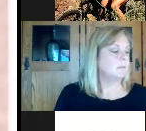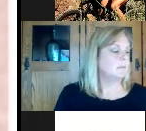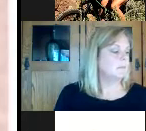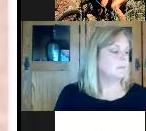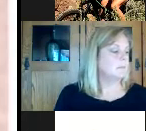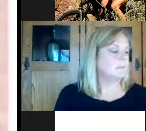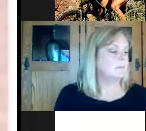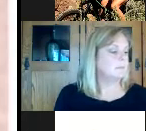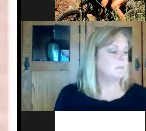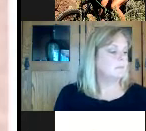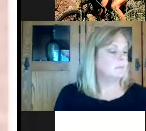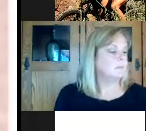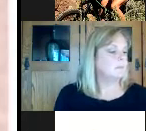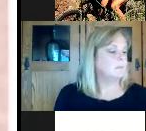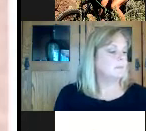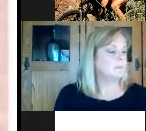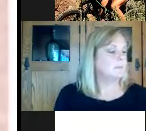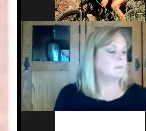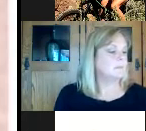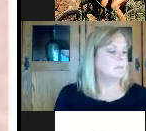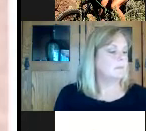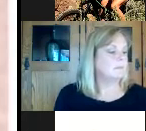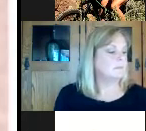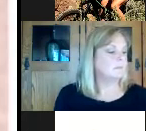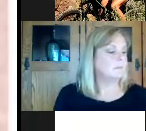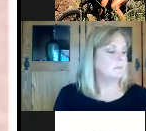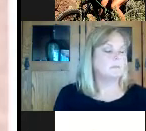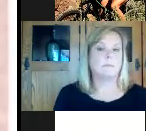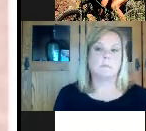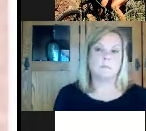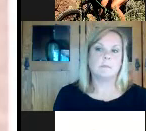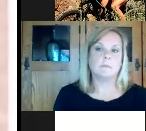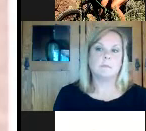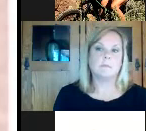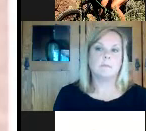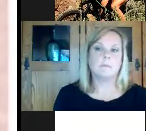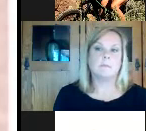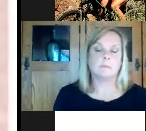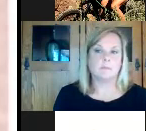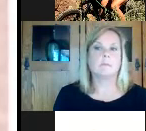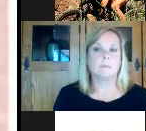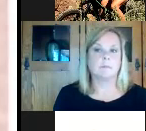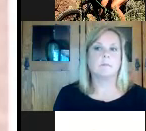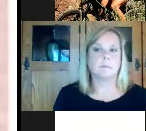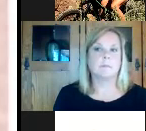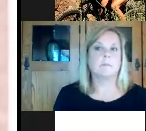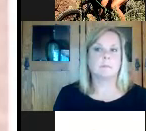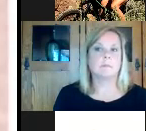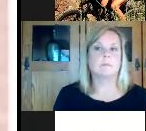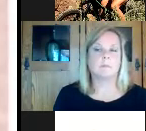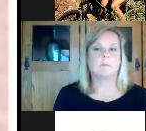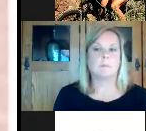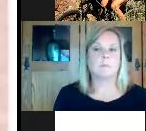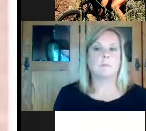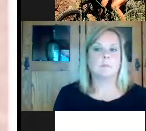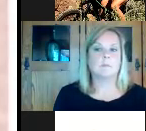consumer you may also write and sign the attester statement that's on the application